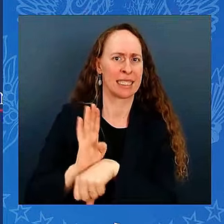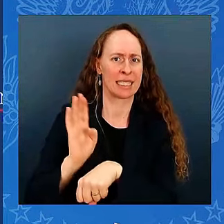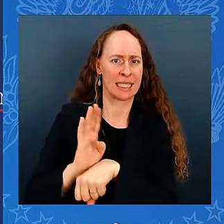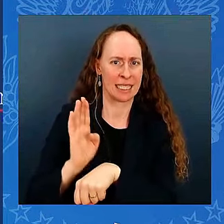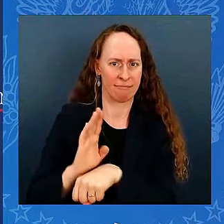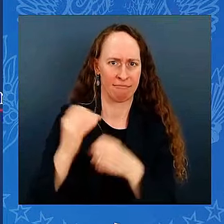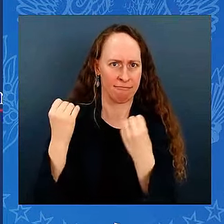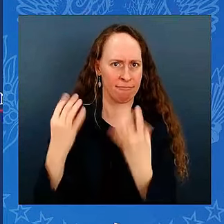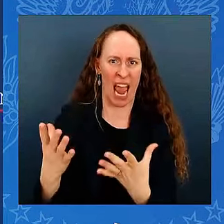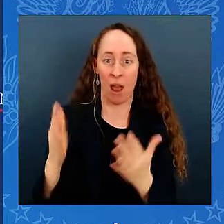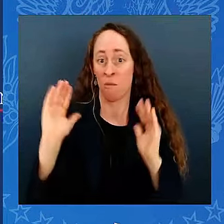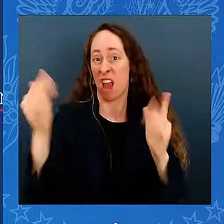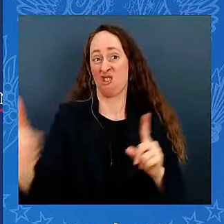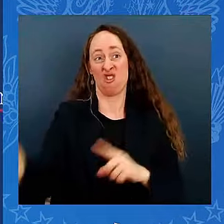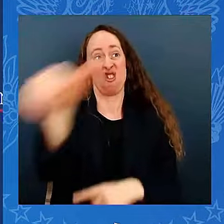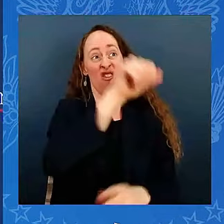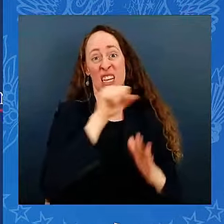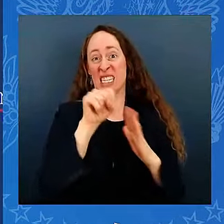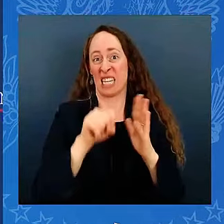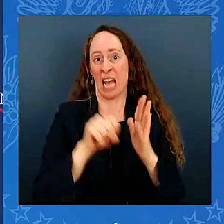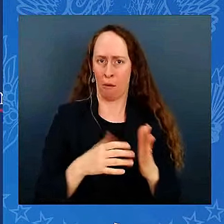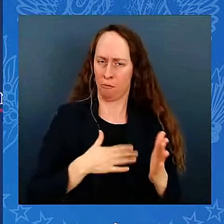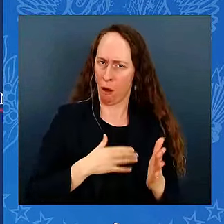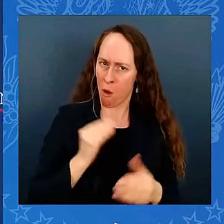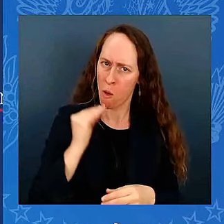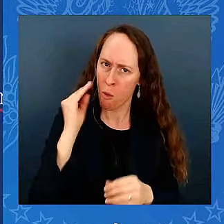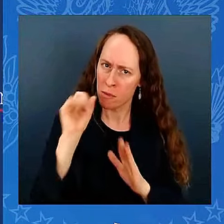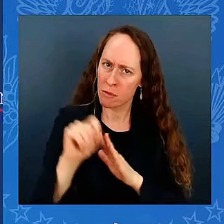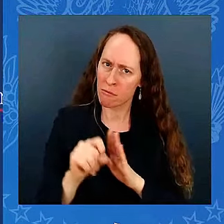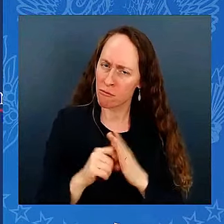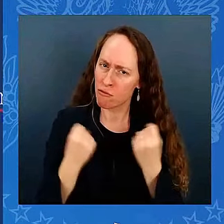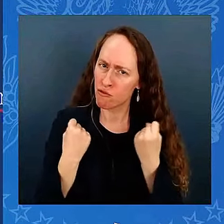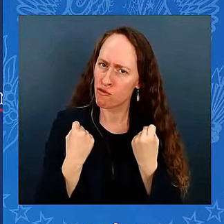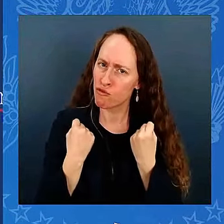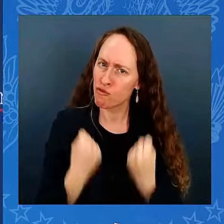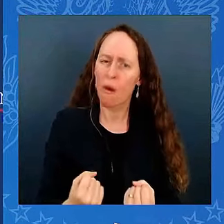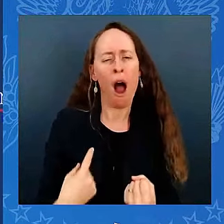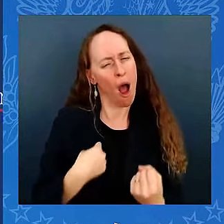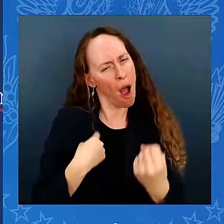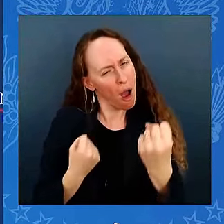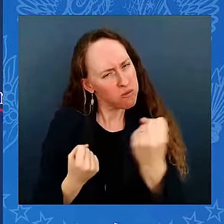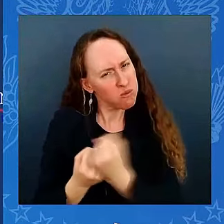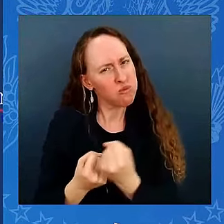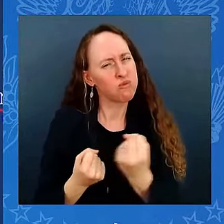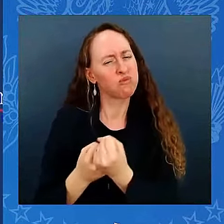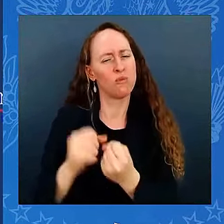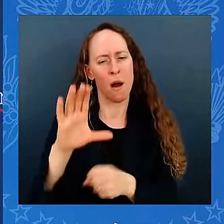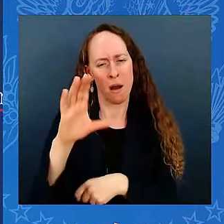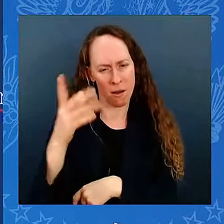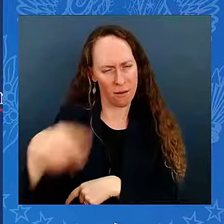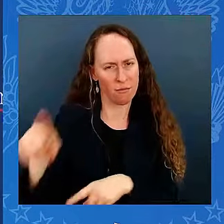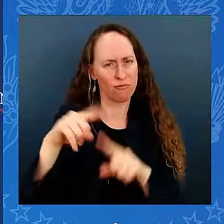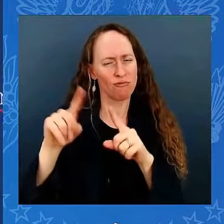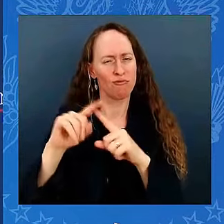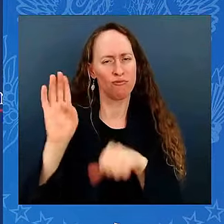America, every other state in the nation, the entire nation in the state of Delaware.